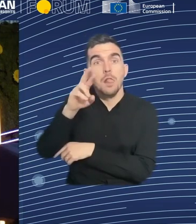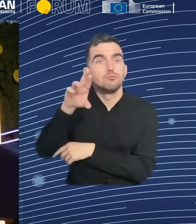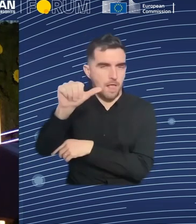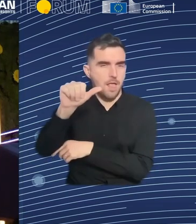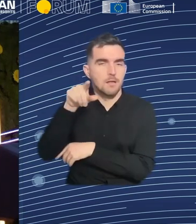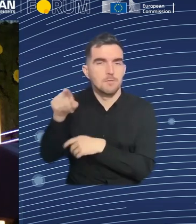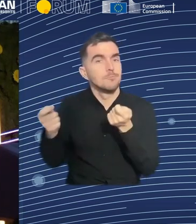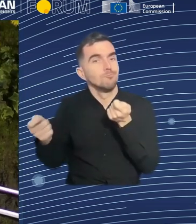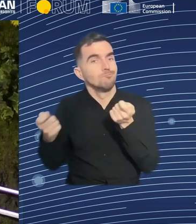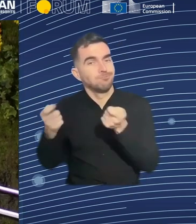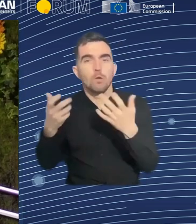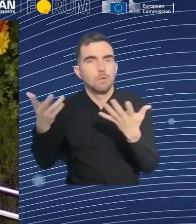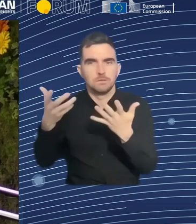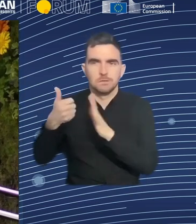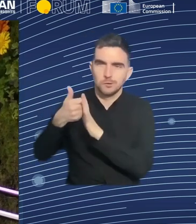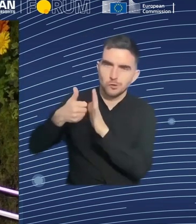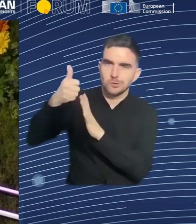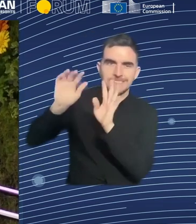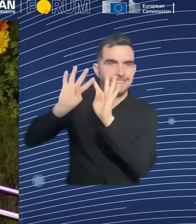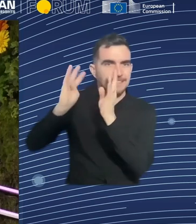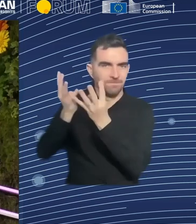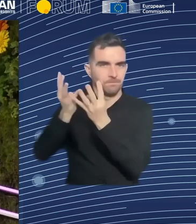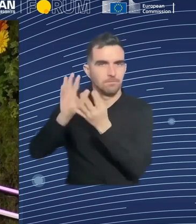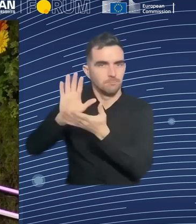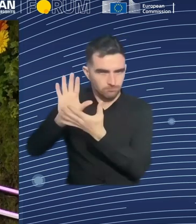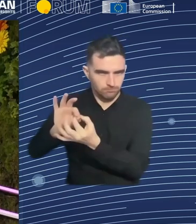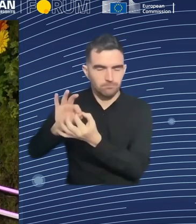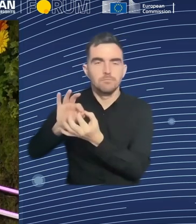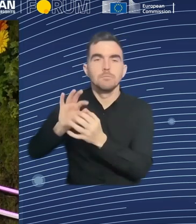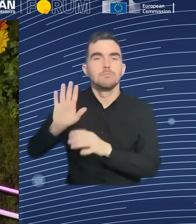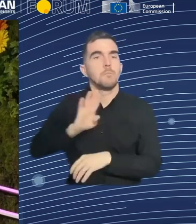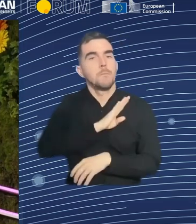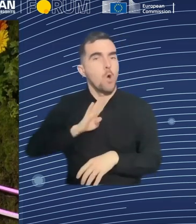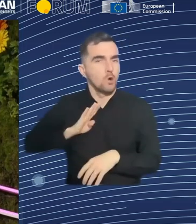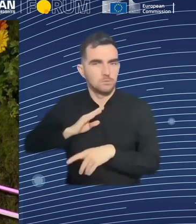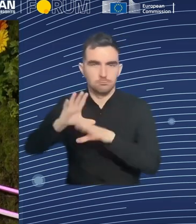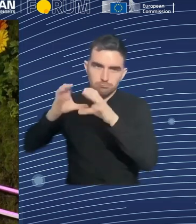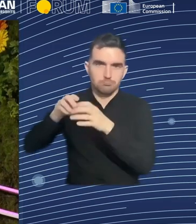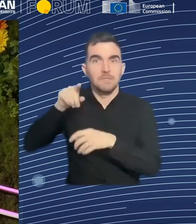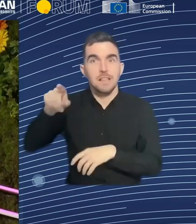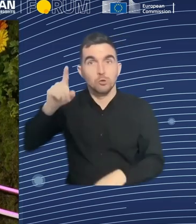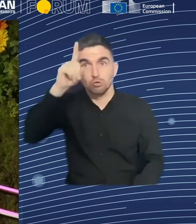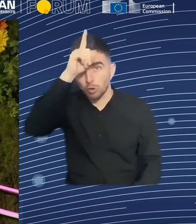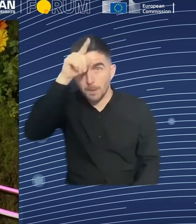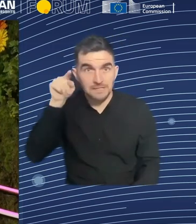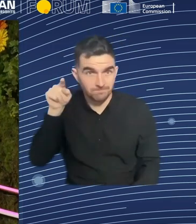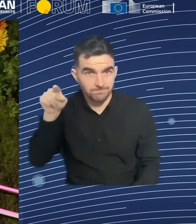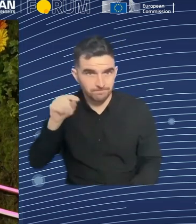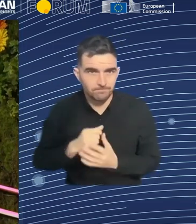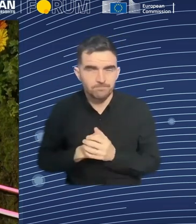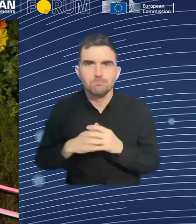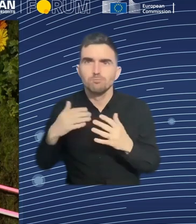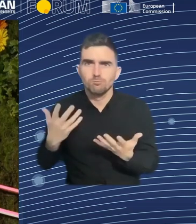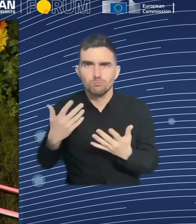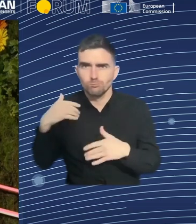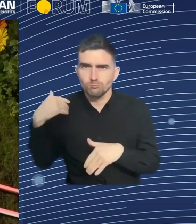for being here. And let's just go straight into our discussion. How do you see the role of the public employment services when it